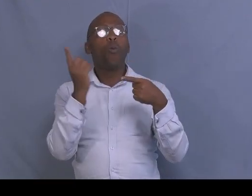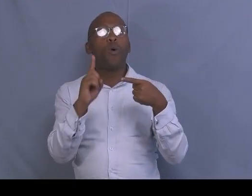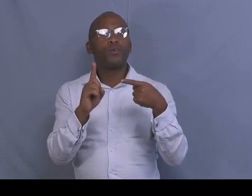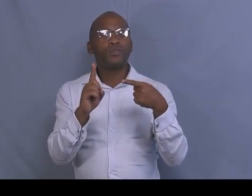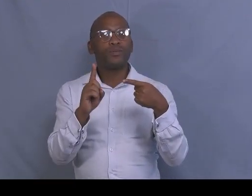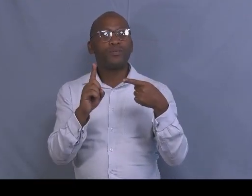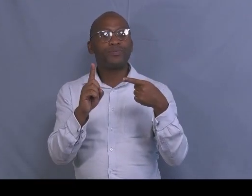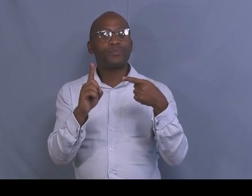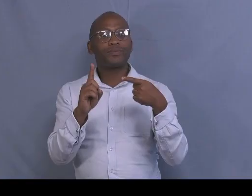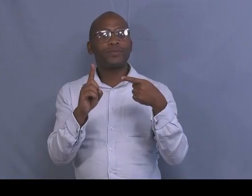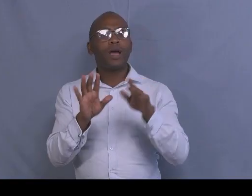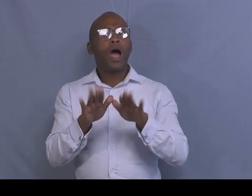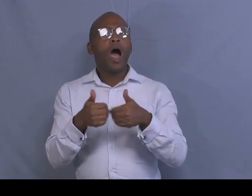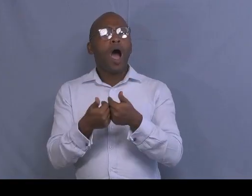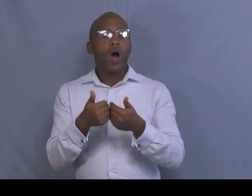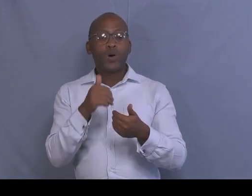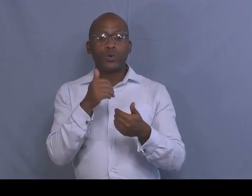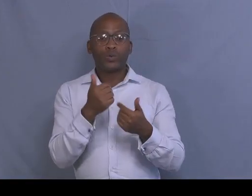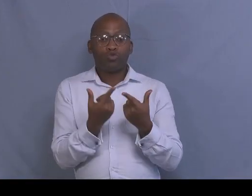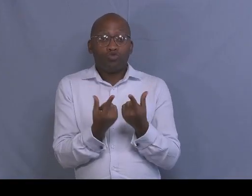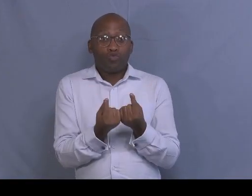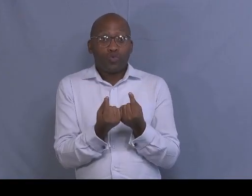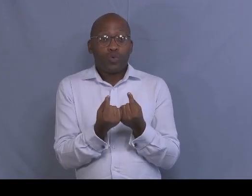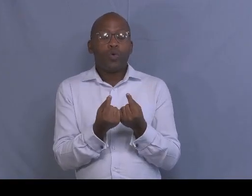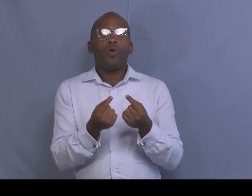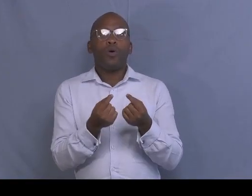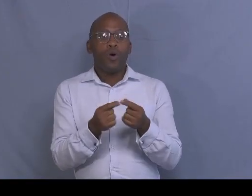in the farming and farming management.